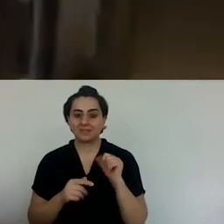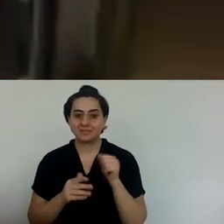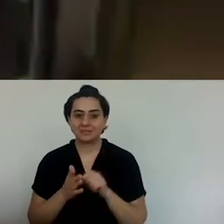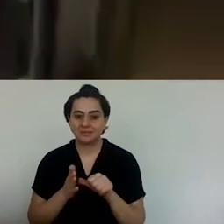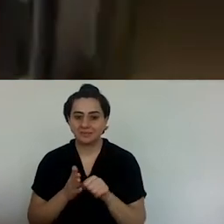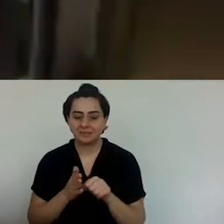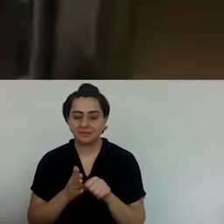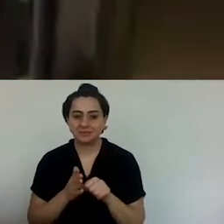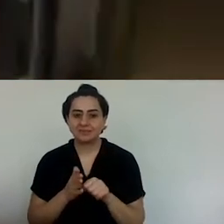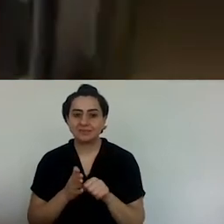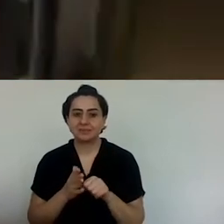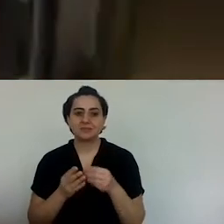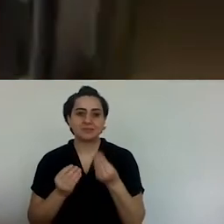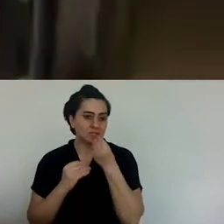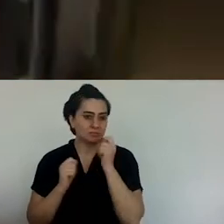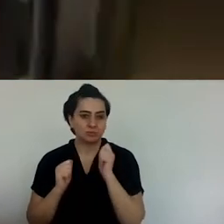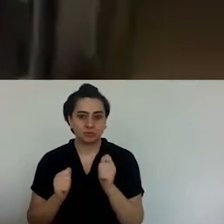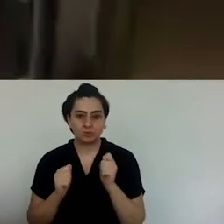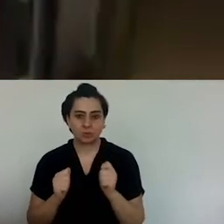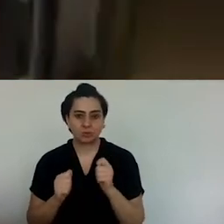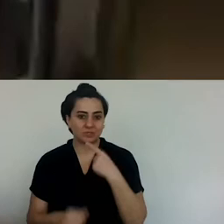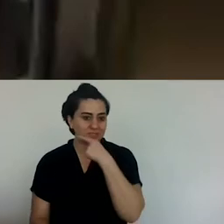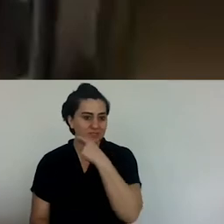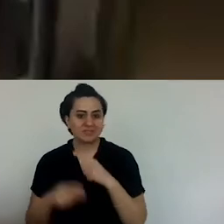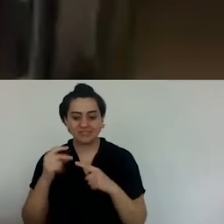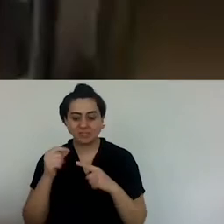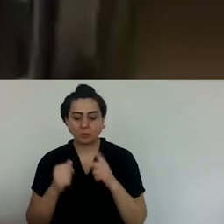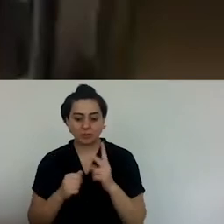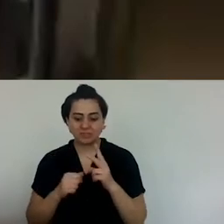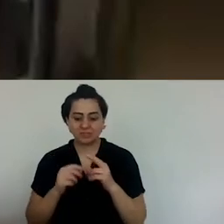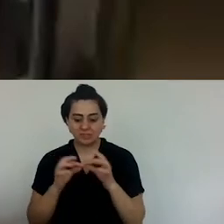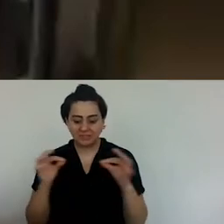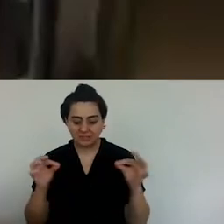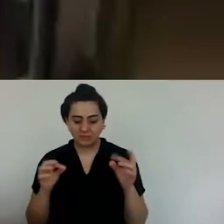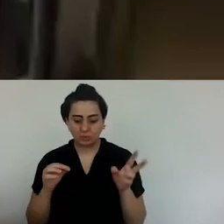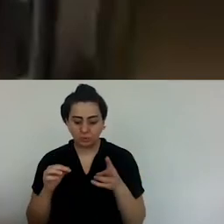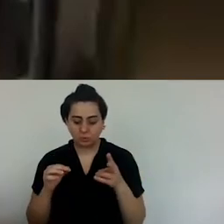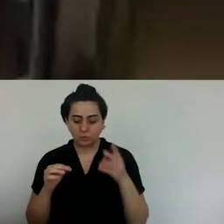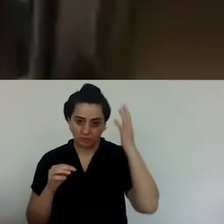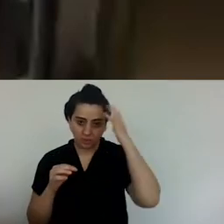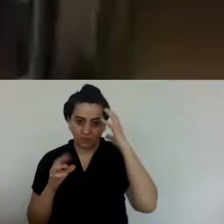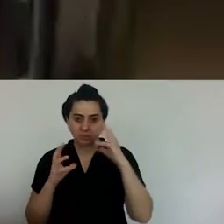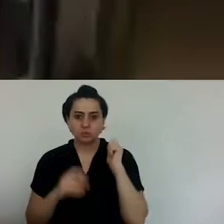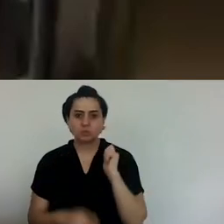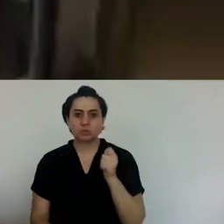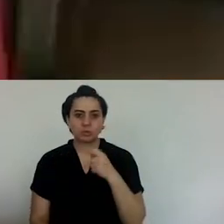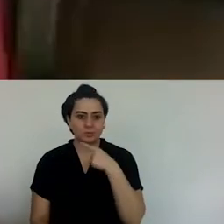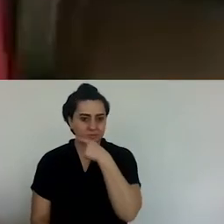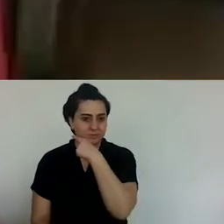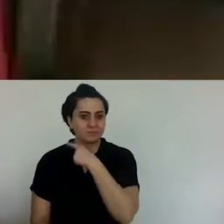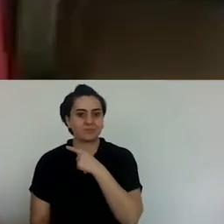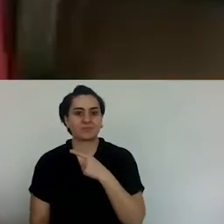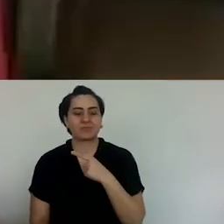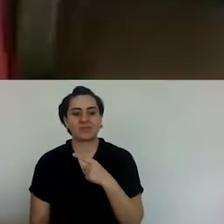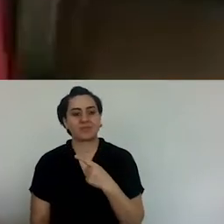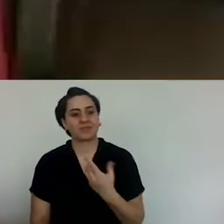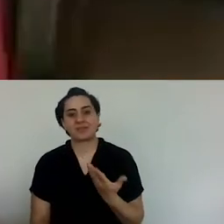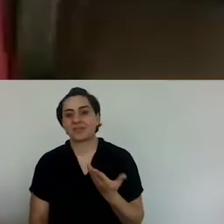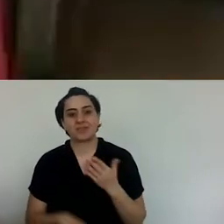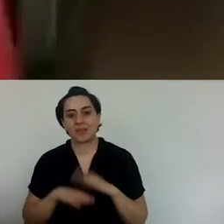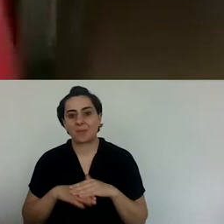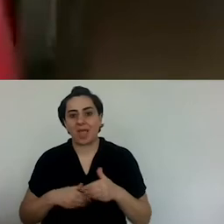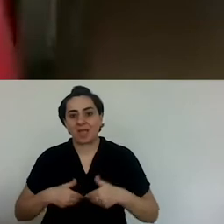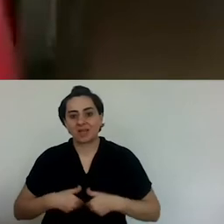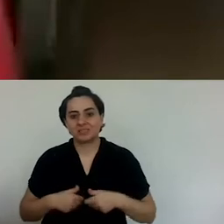The hardest season for the cats was the scorpion fish time as a matter of fact,